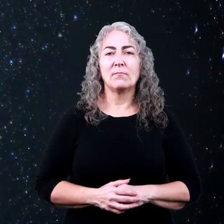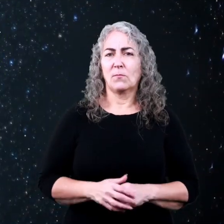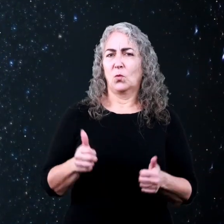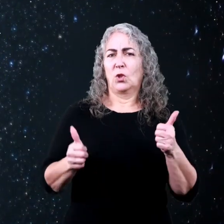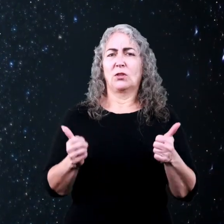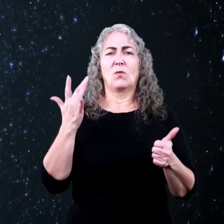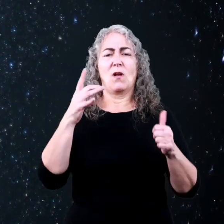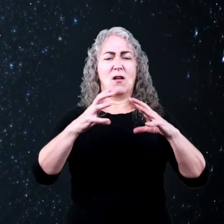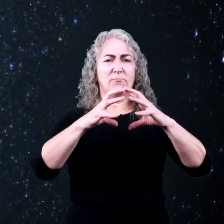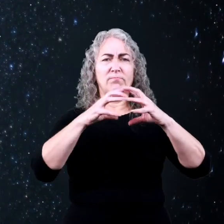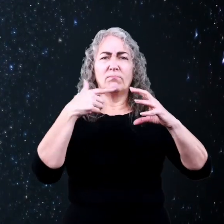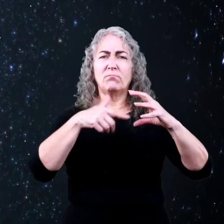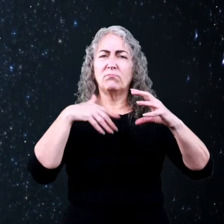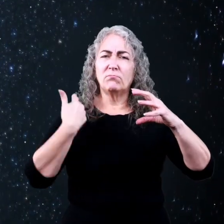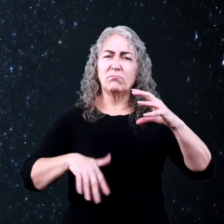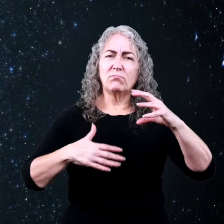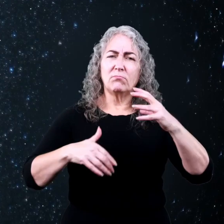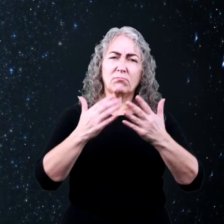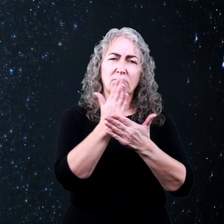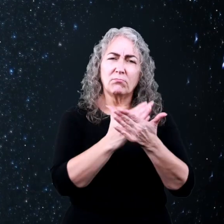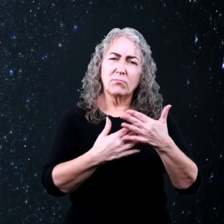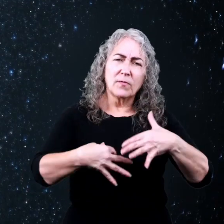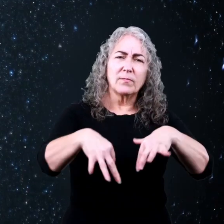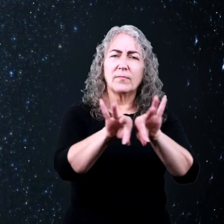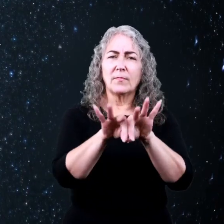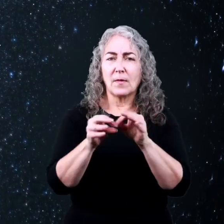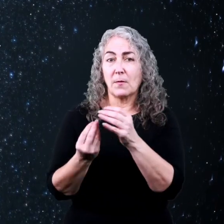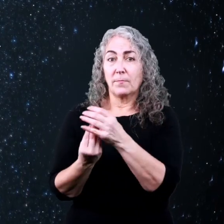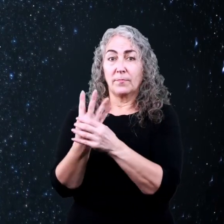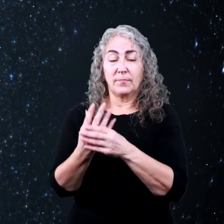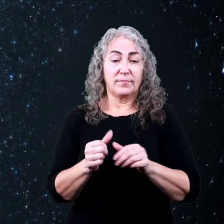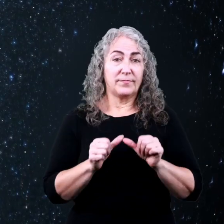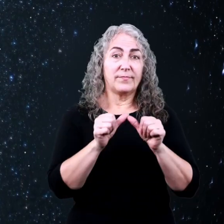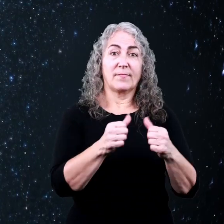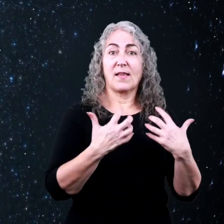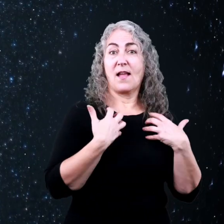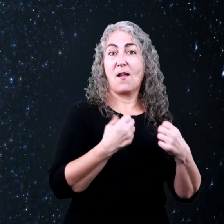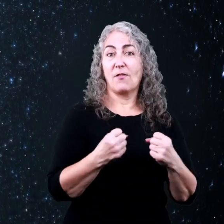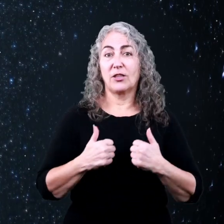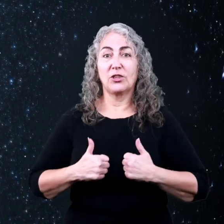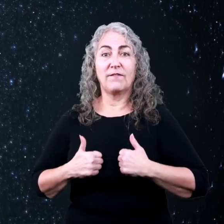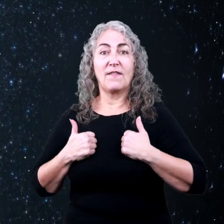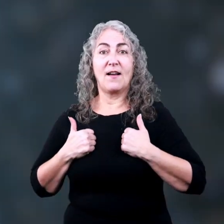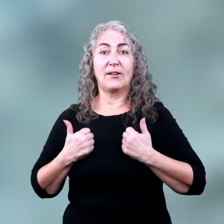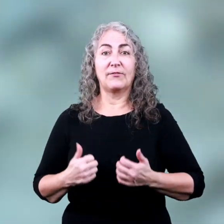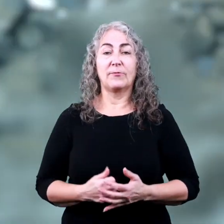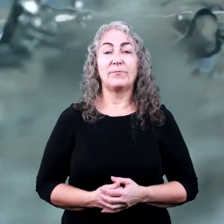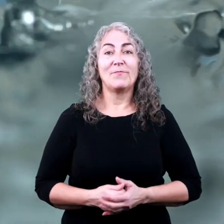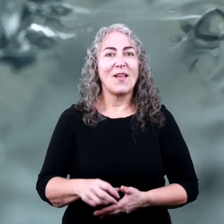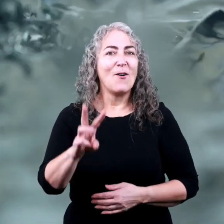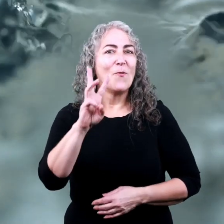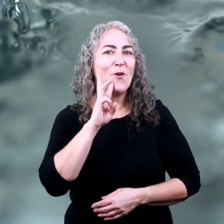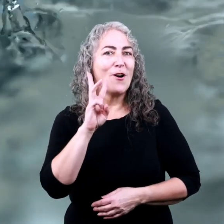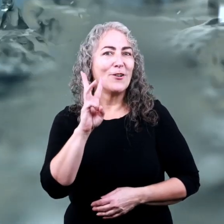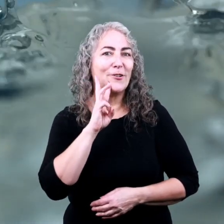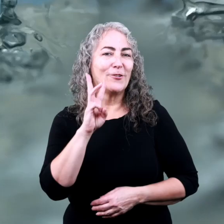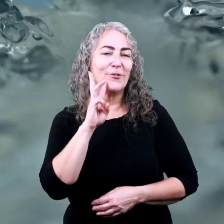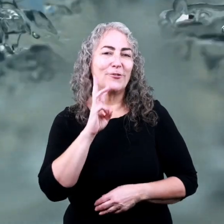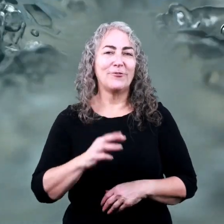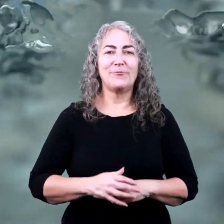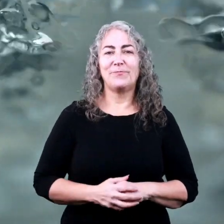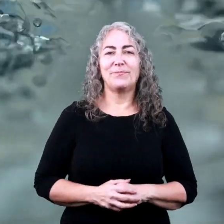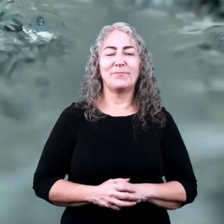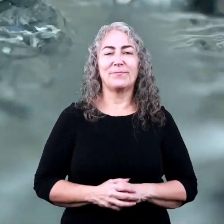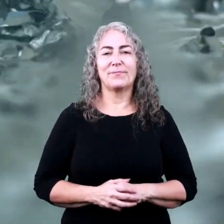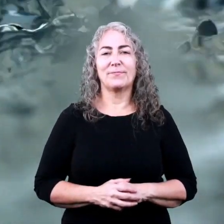Which is why plants are a vital part of keeping our planet healthy and alive. Last is our